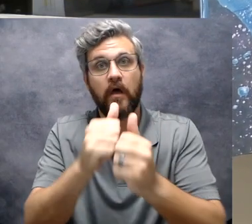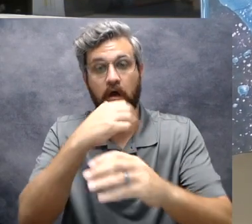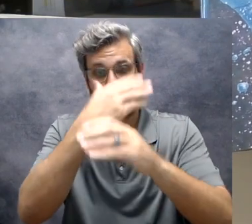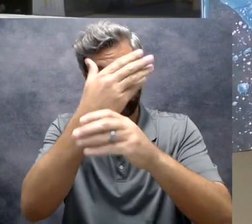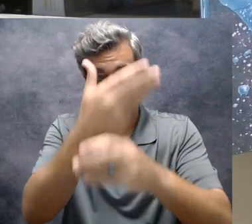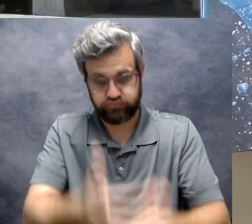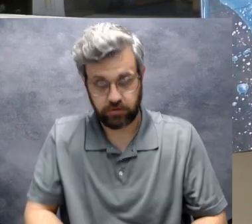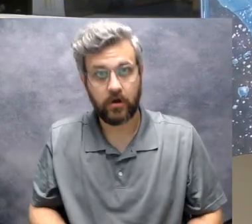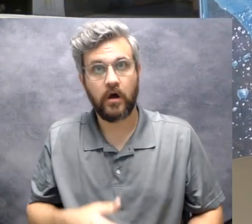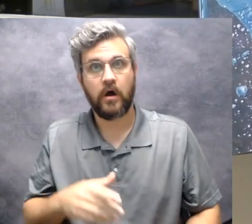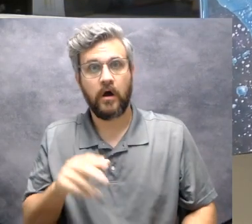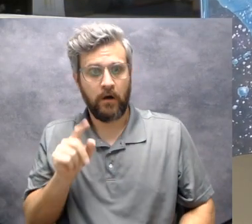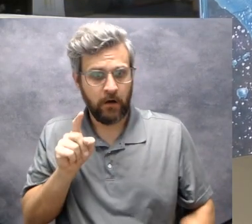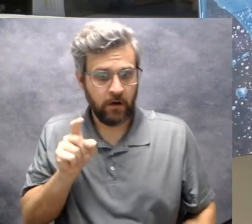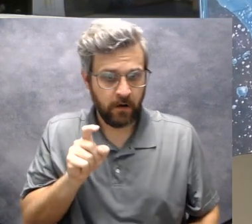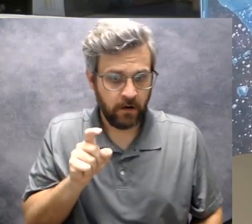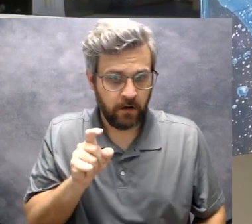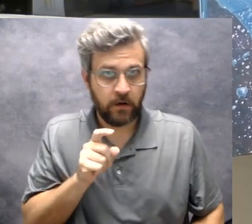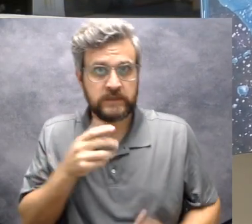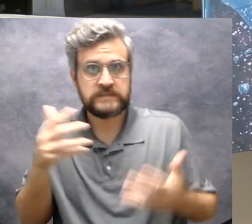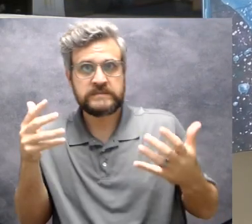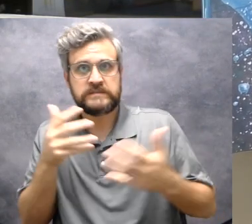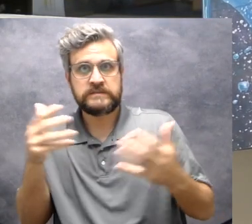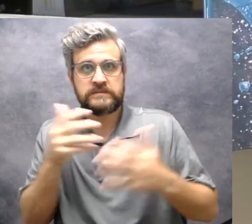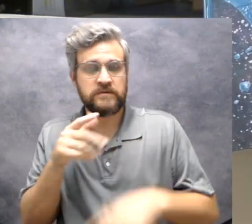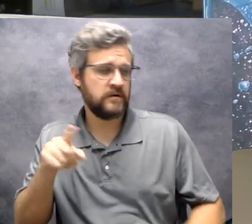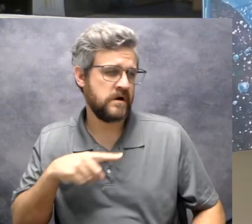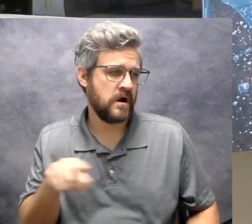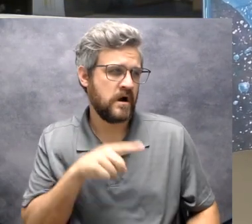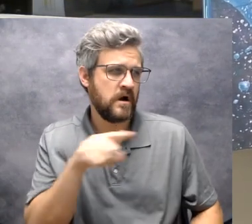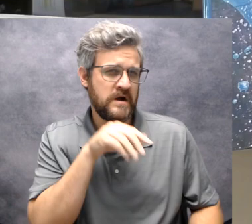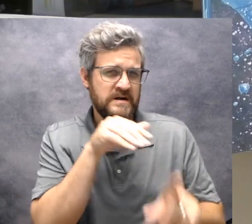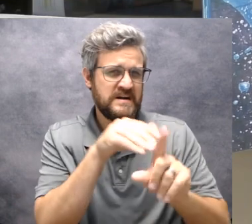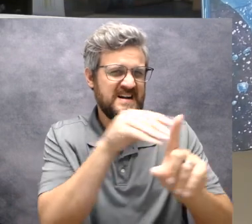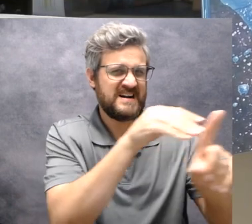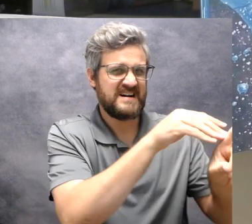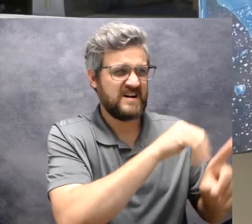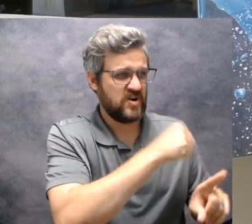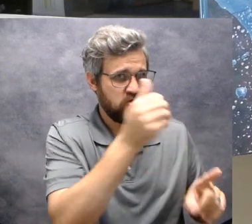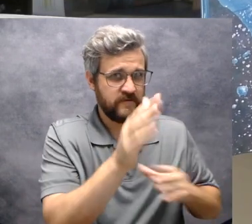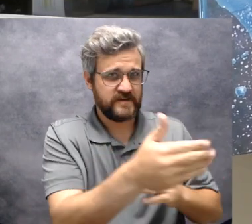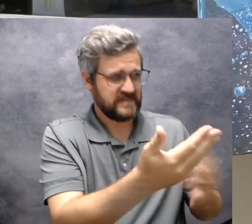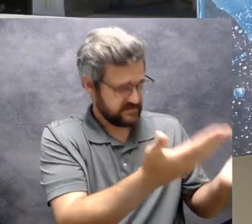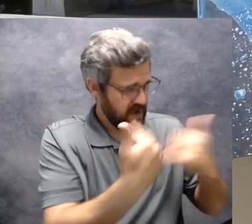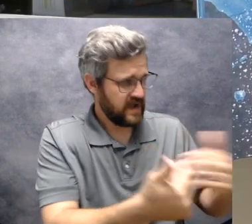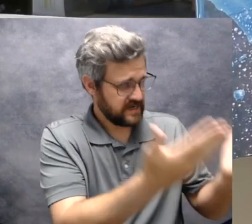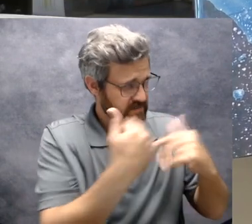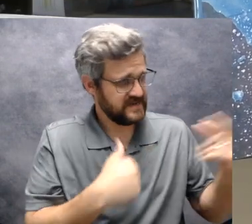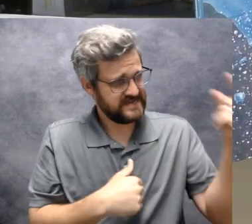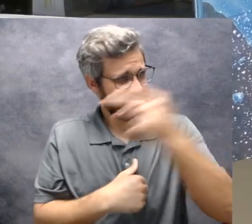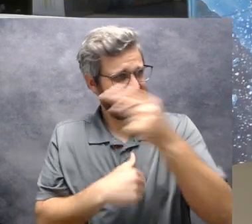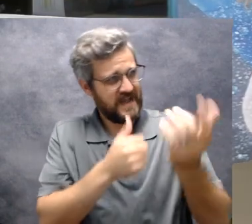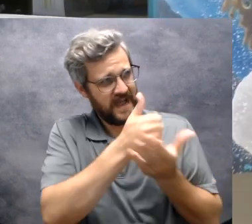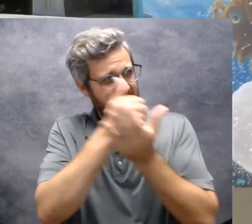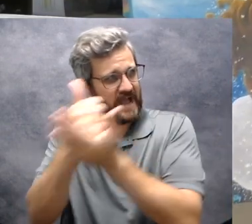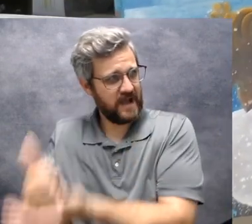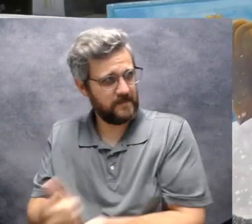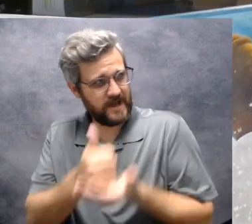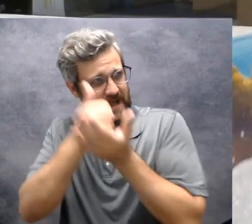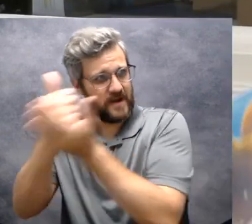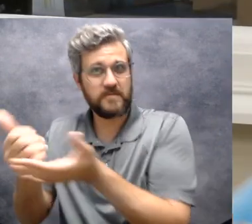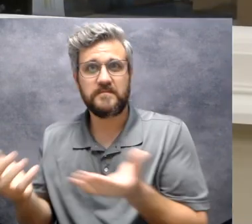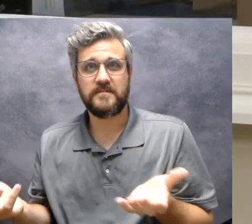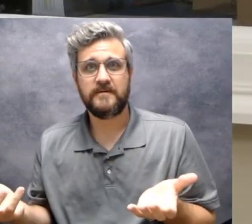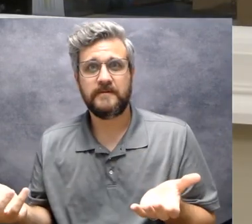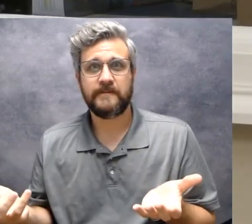Shrimpy was scared. He swam back to get all the other fish. He come quick, come quick. We have to help Big